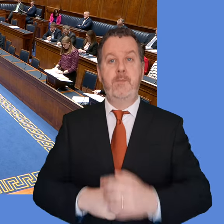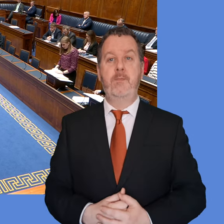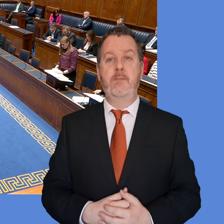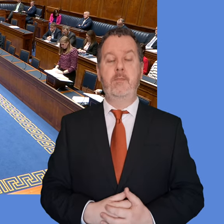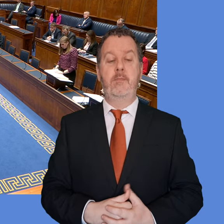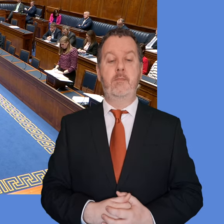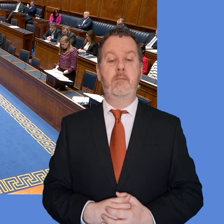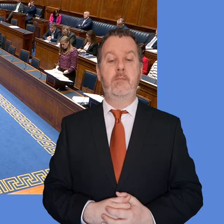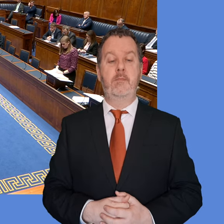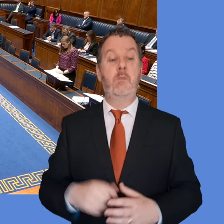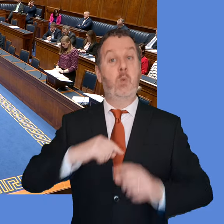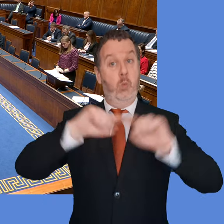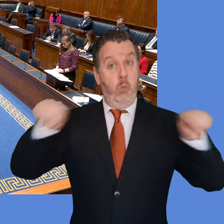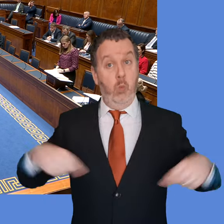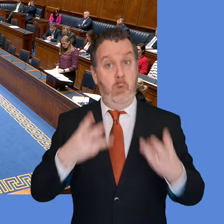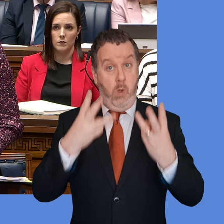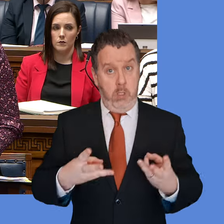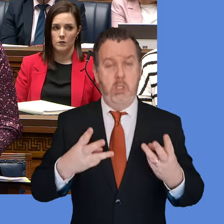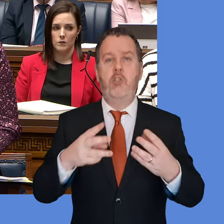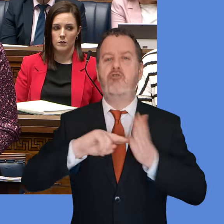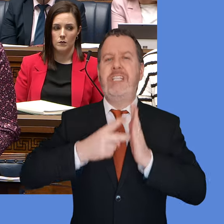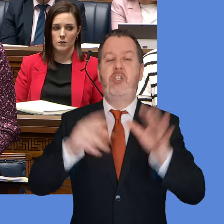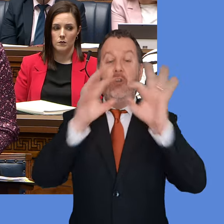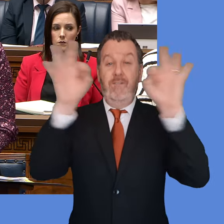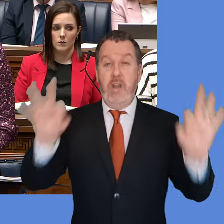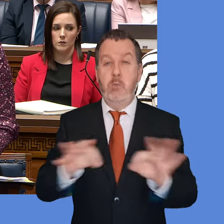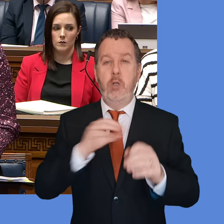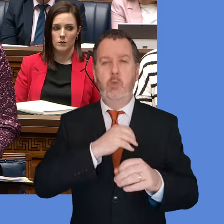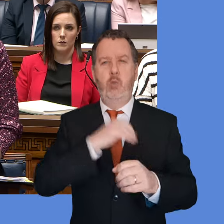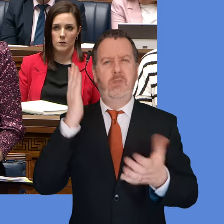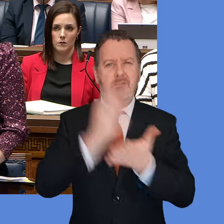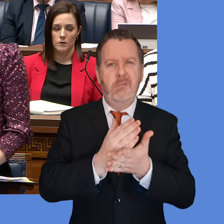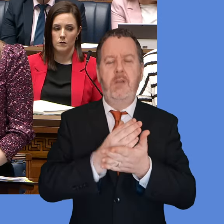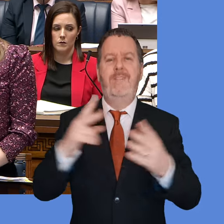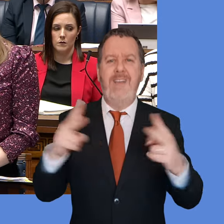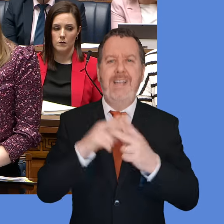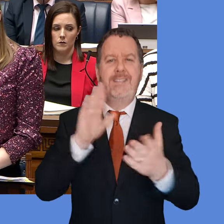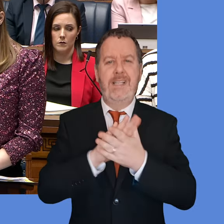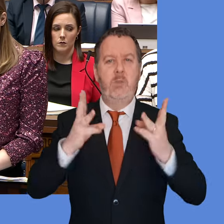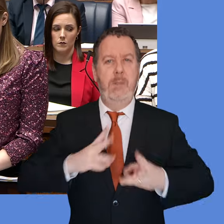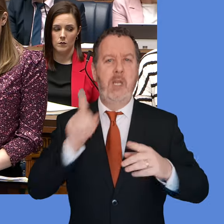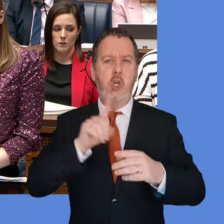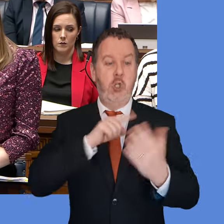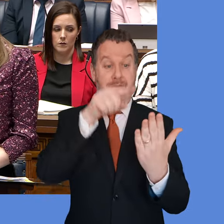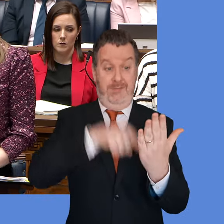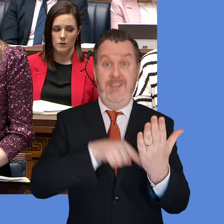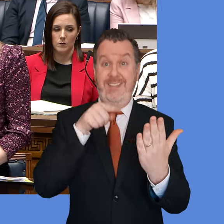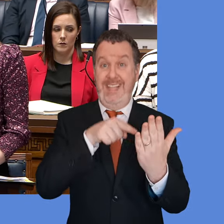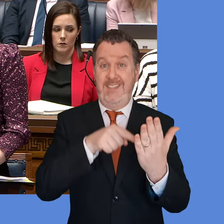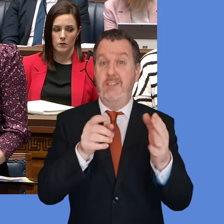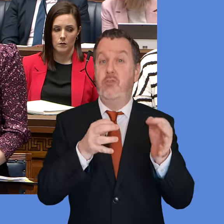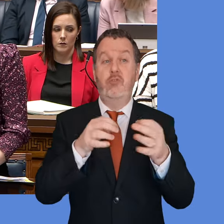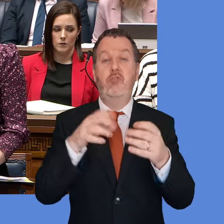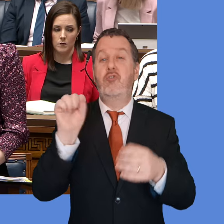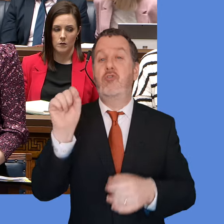We are committed to bringing forward the strategic framework for ending violence against women and girls, as soon as possible. This is an executive strategy which